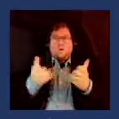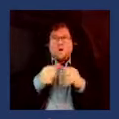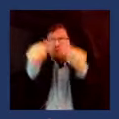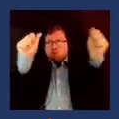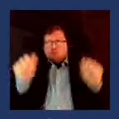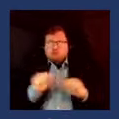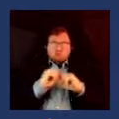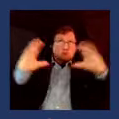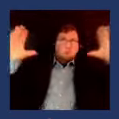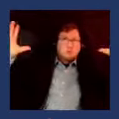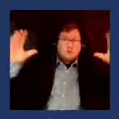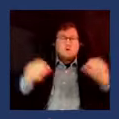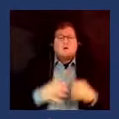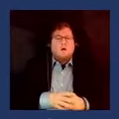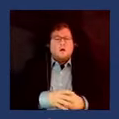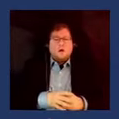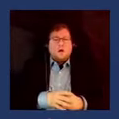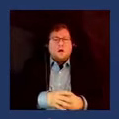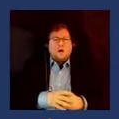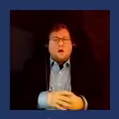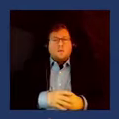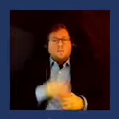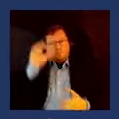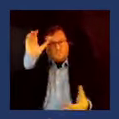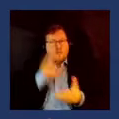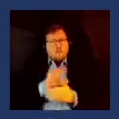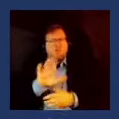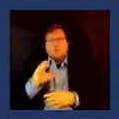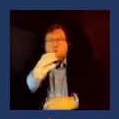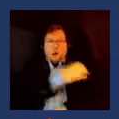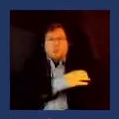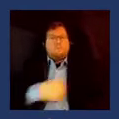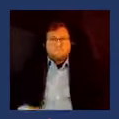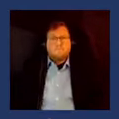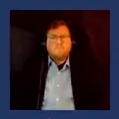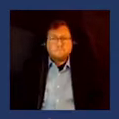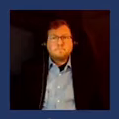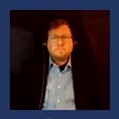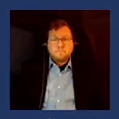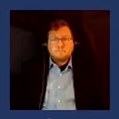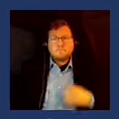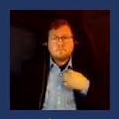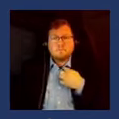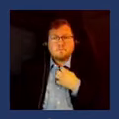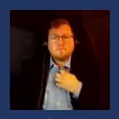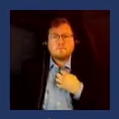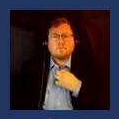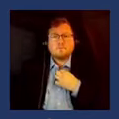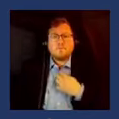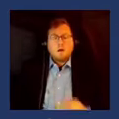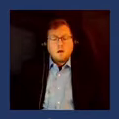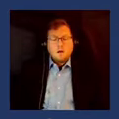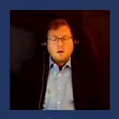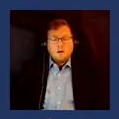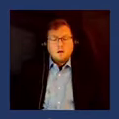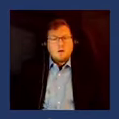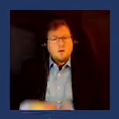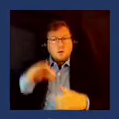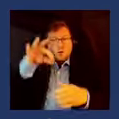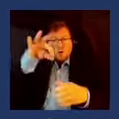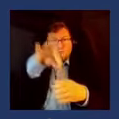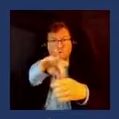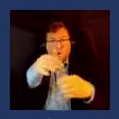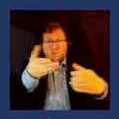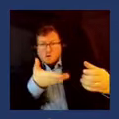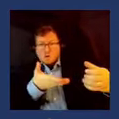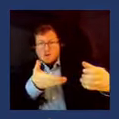believe in your own power you know the vote is an expression